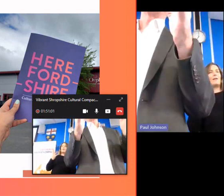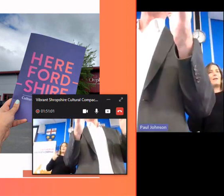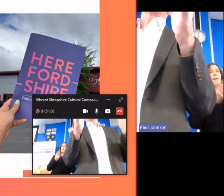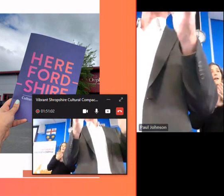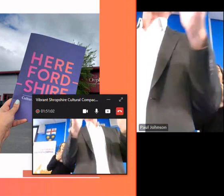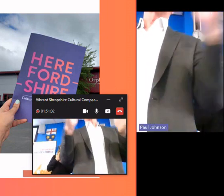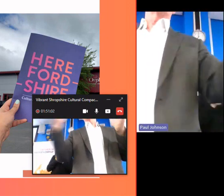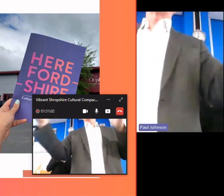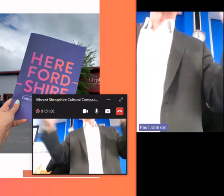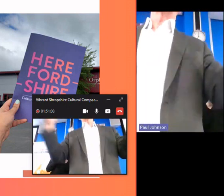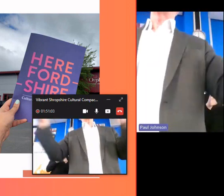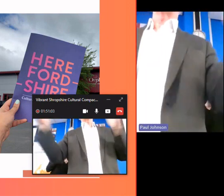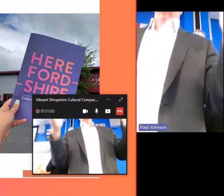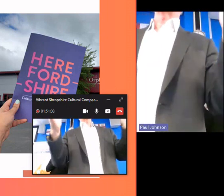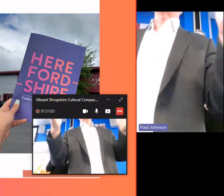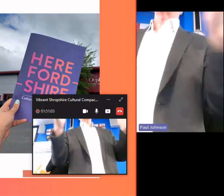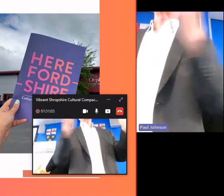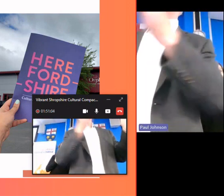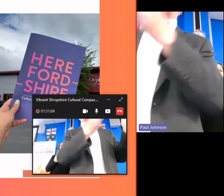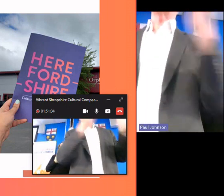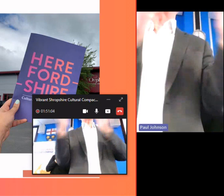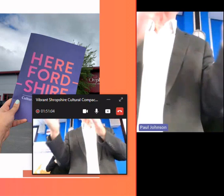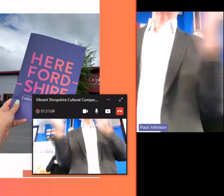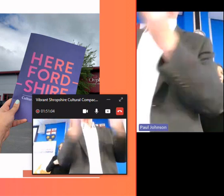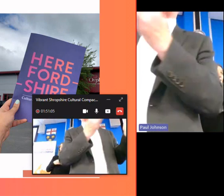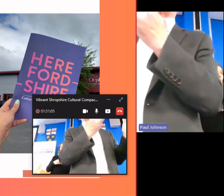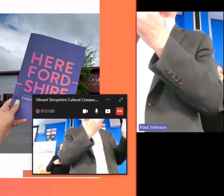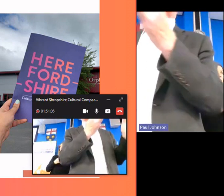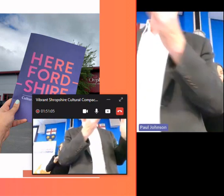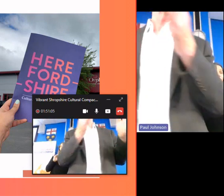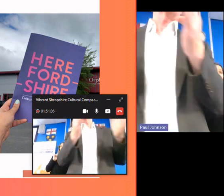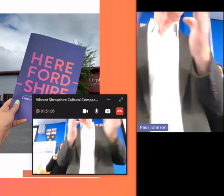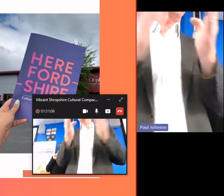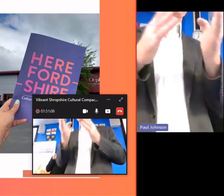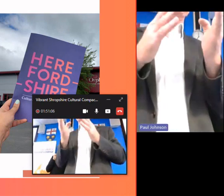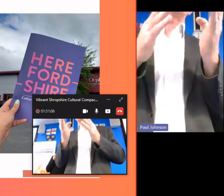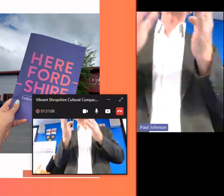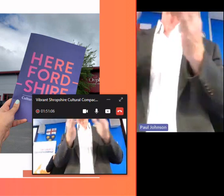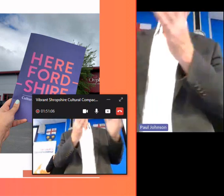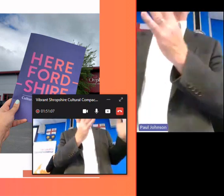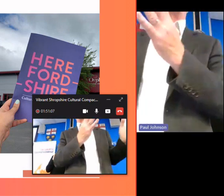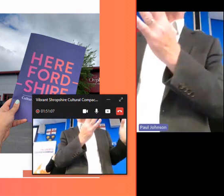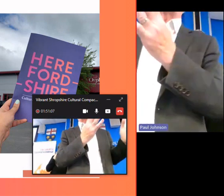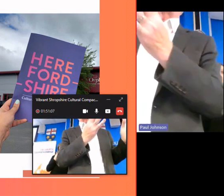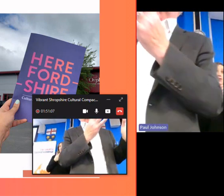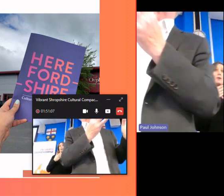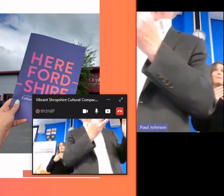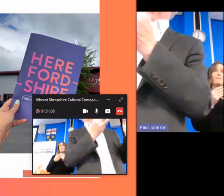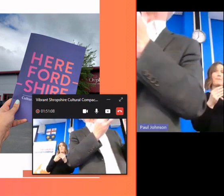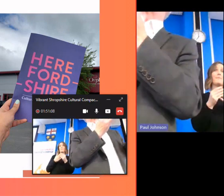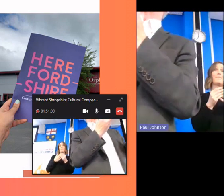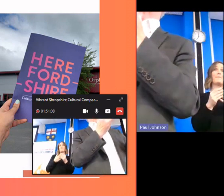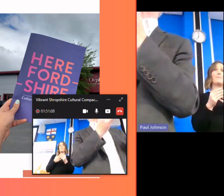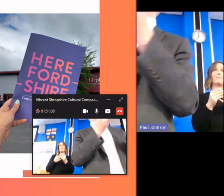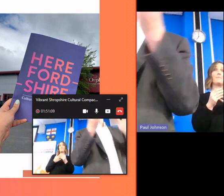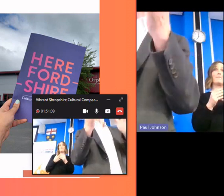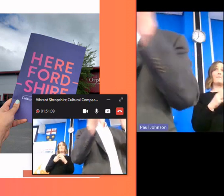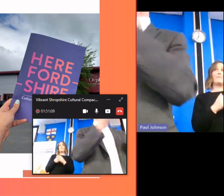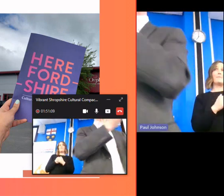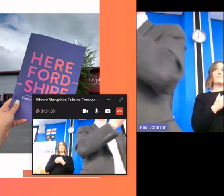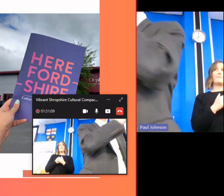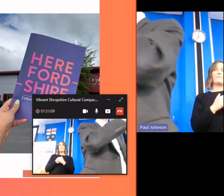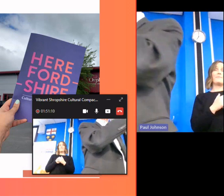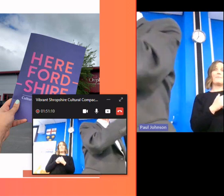herefordshire and all local authorities they may have a change of um leadership uh and